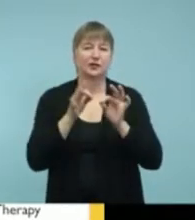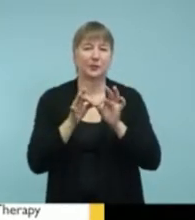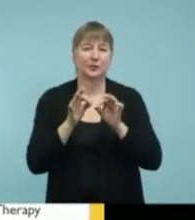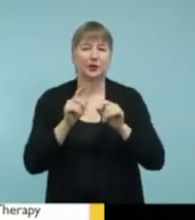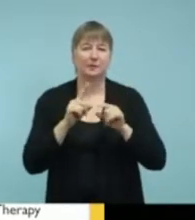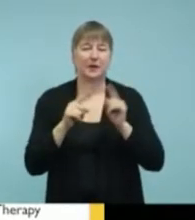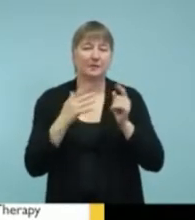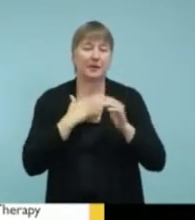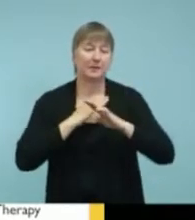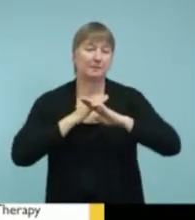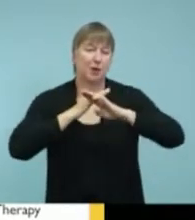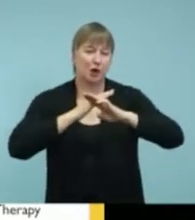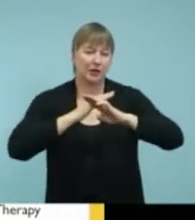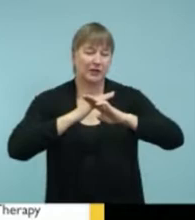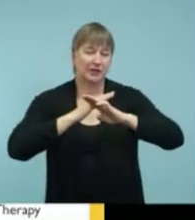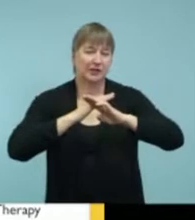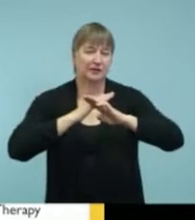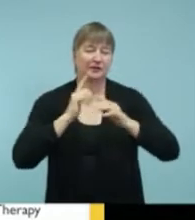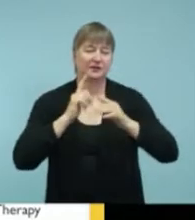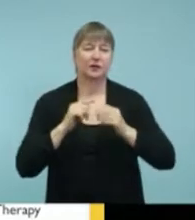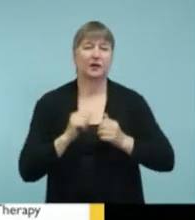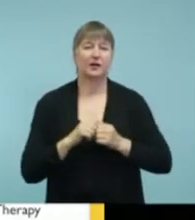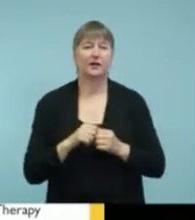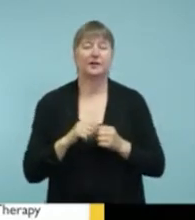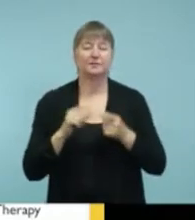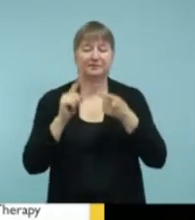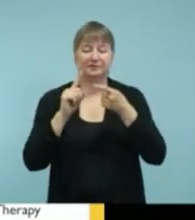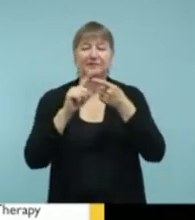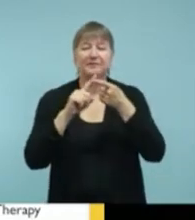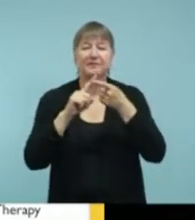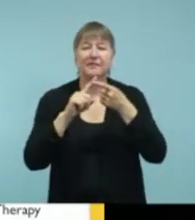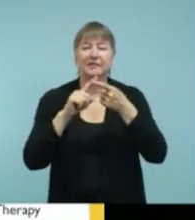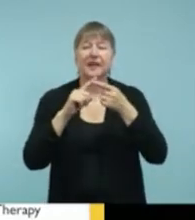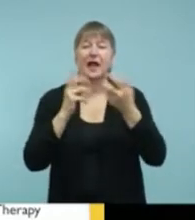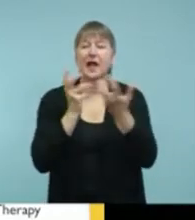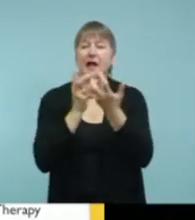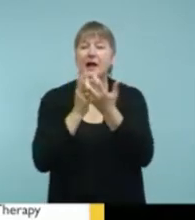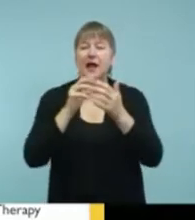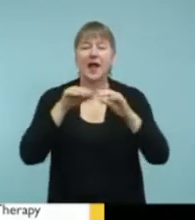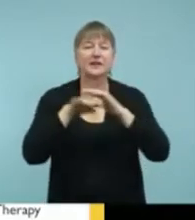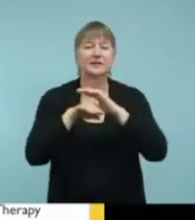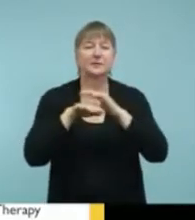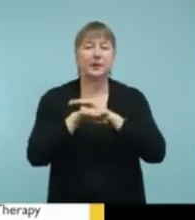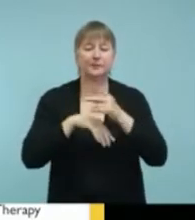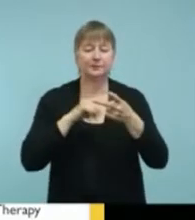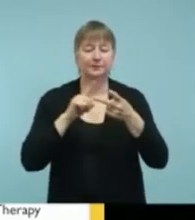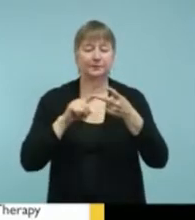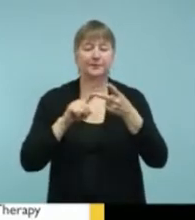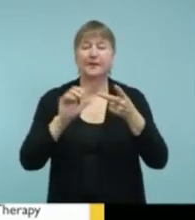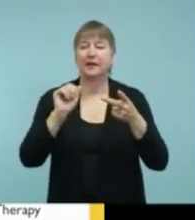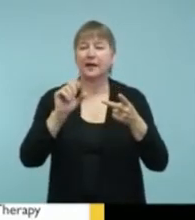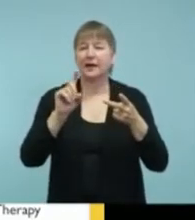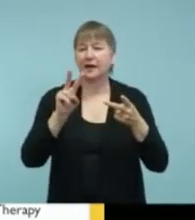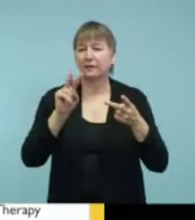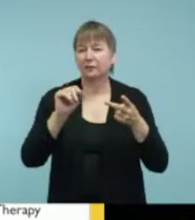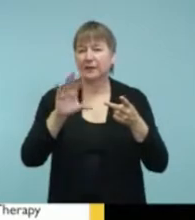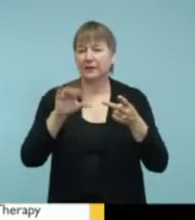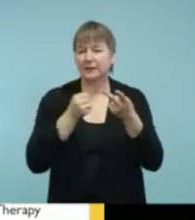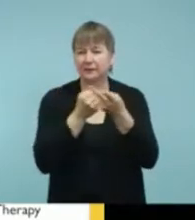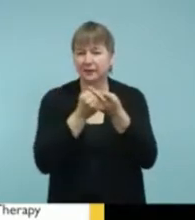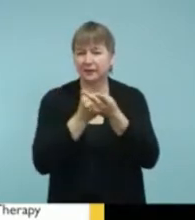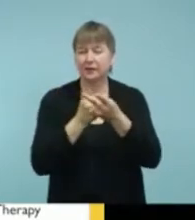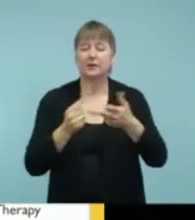the view. It'll say accessibility, then advocacy, then